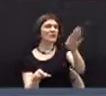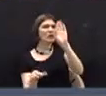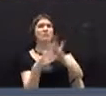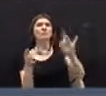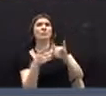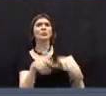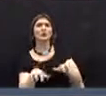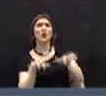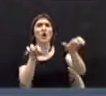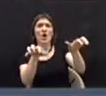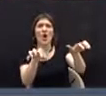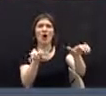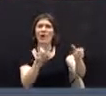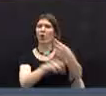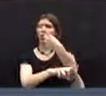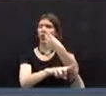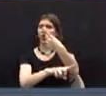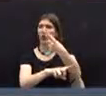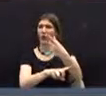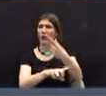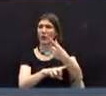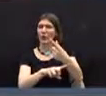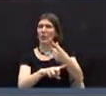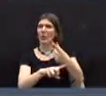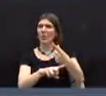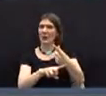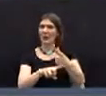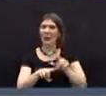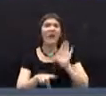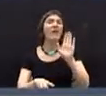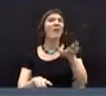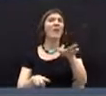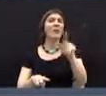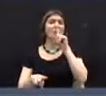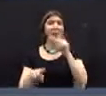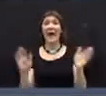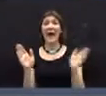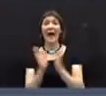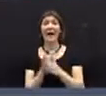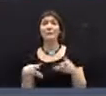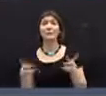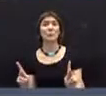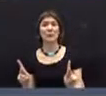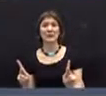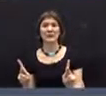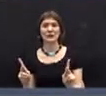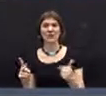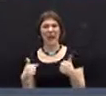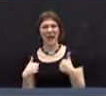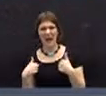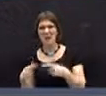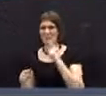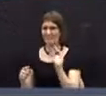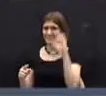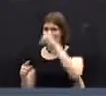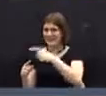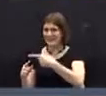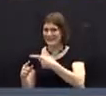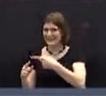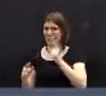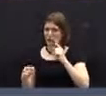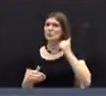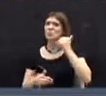directly at one moment, addressed the assembly without even being recognized. You didn't catch that, unfortunately.